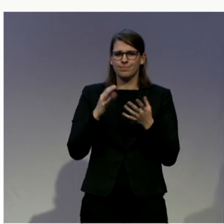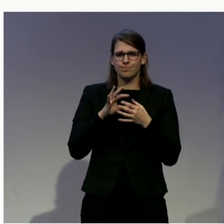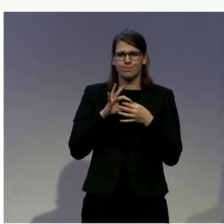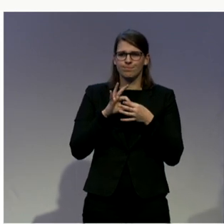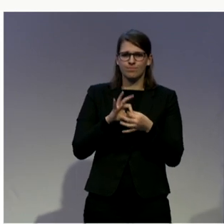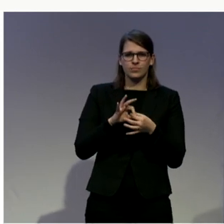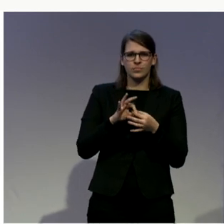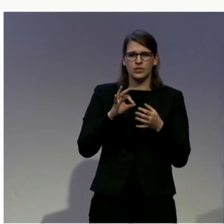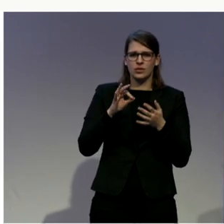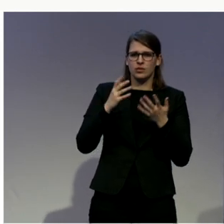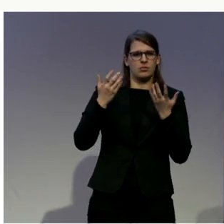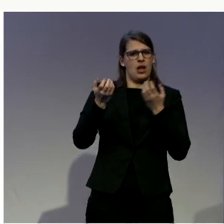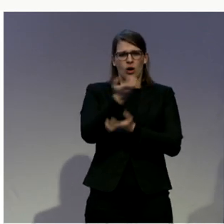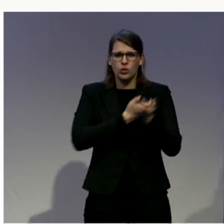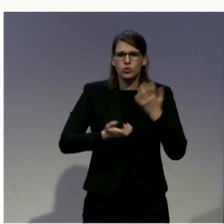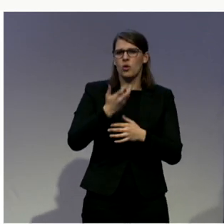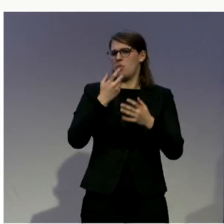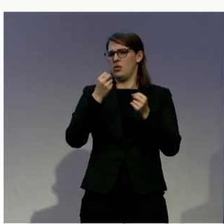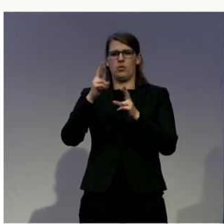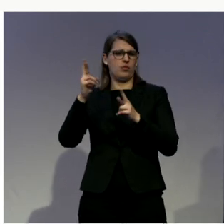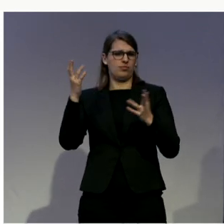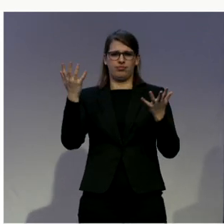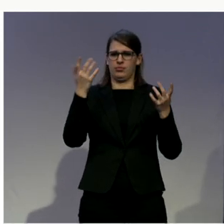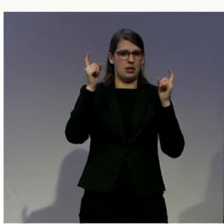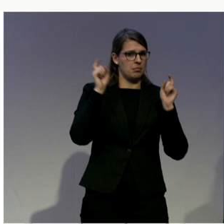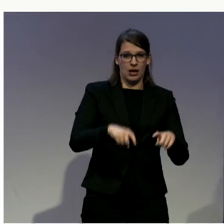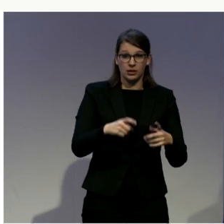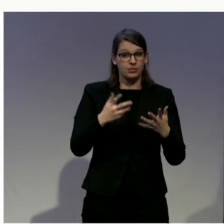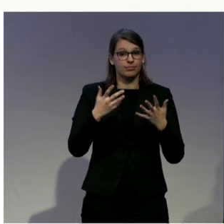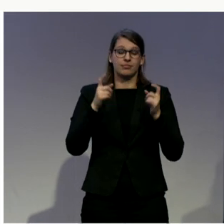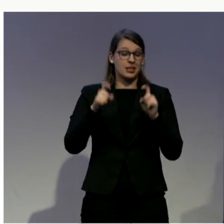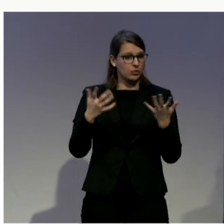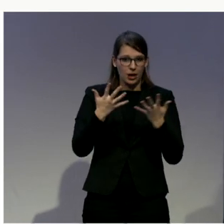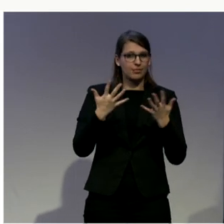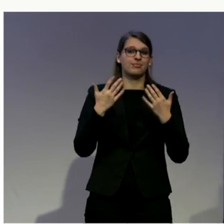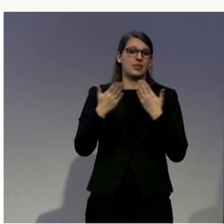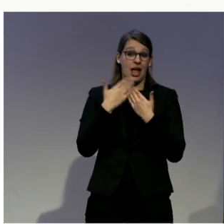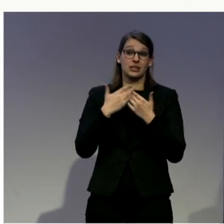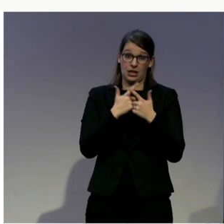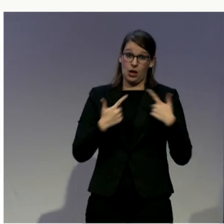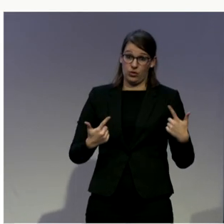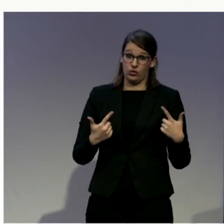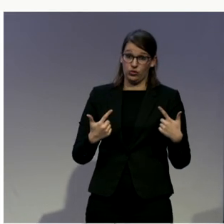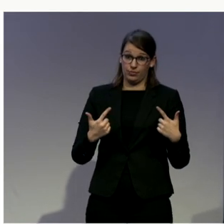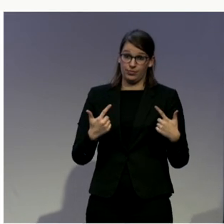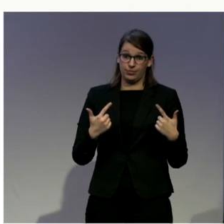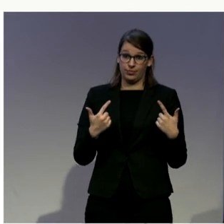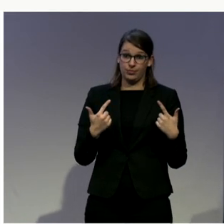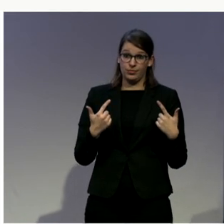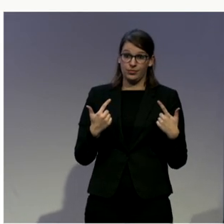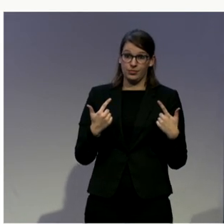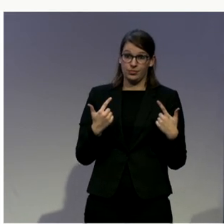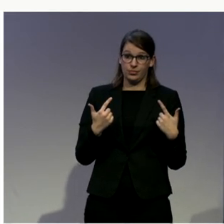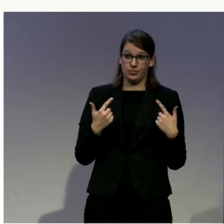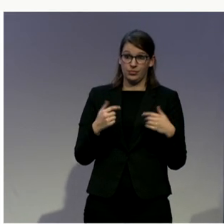also published in easy to read format. So, I would like to know if there is some, maybe this question is